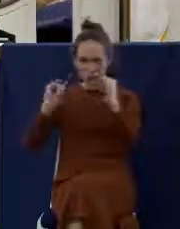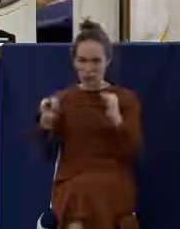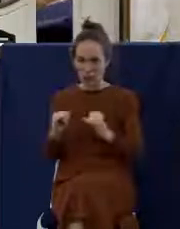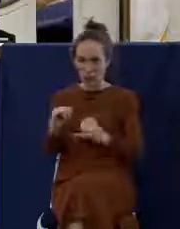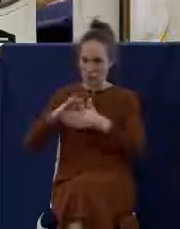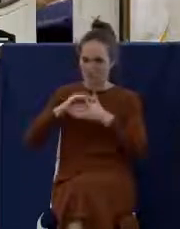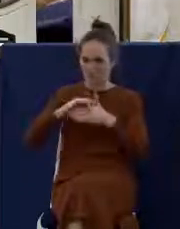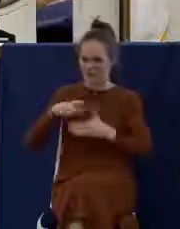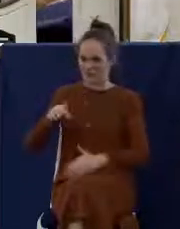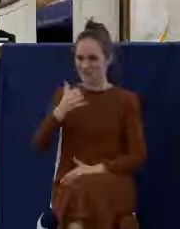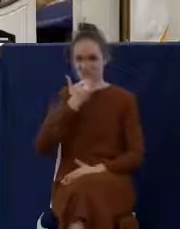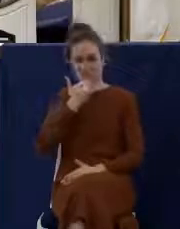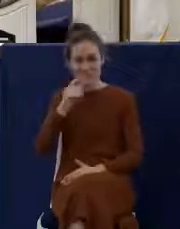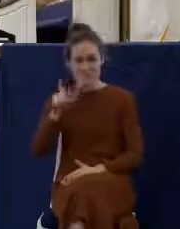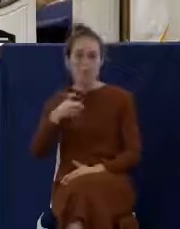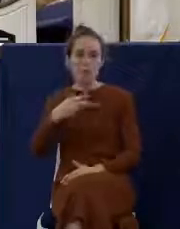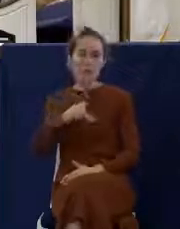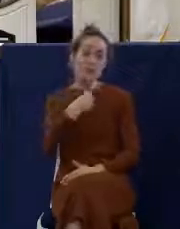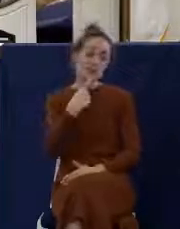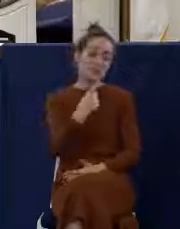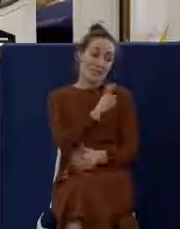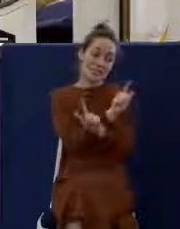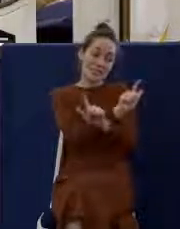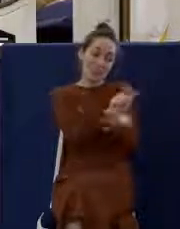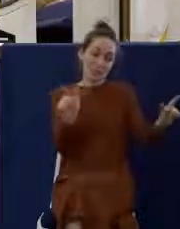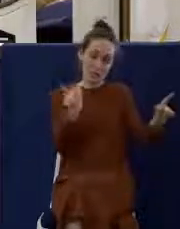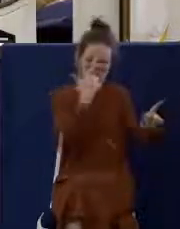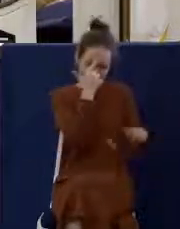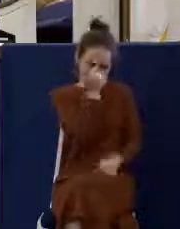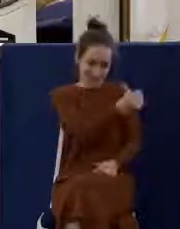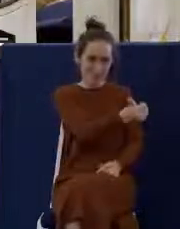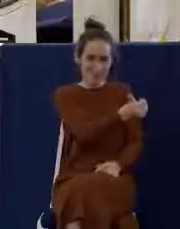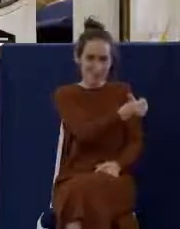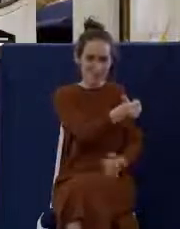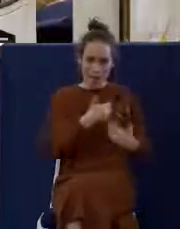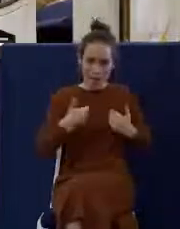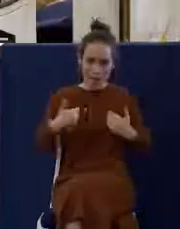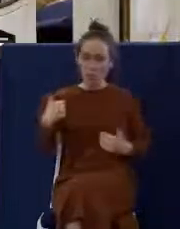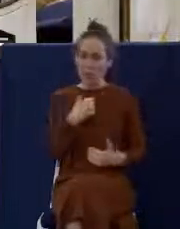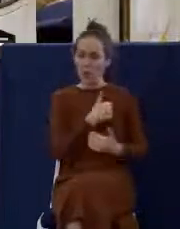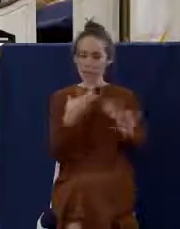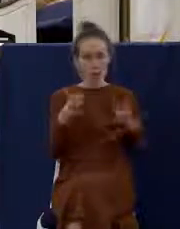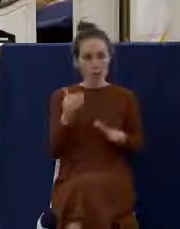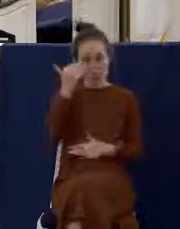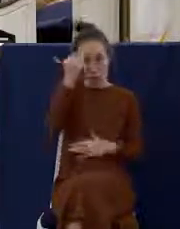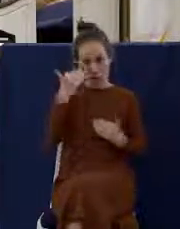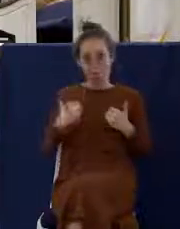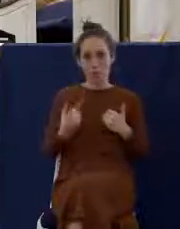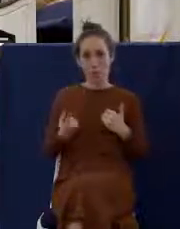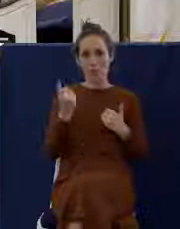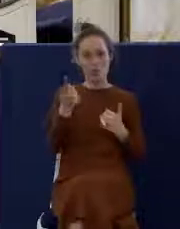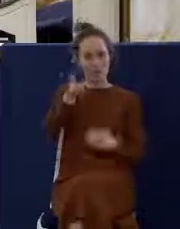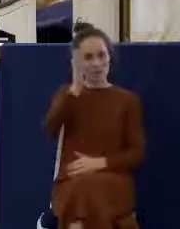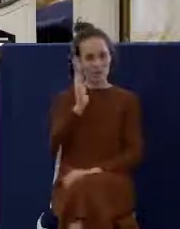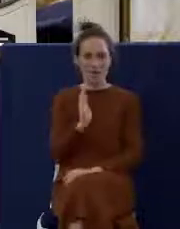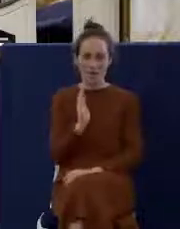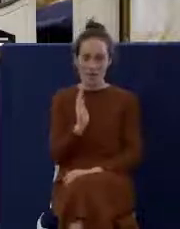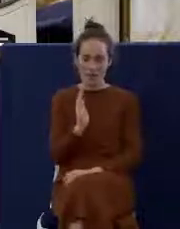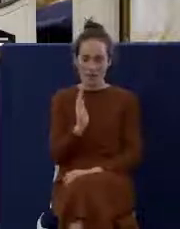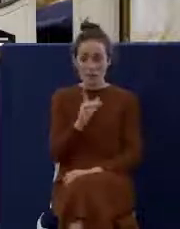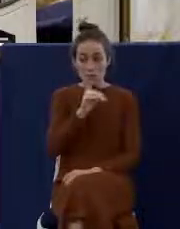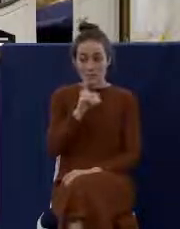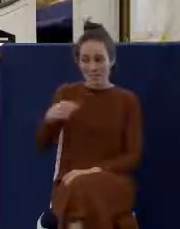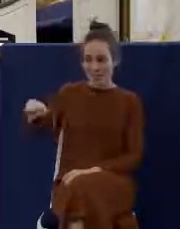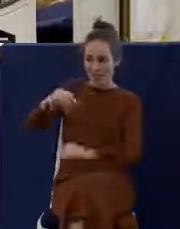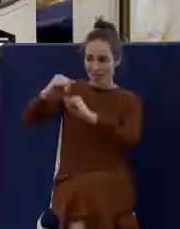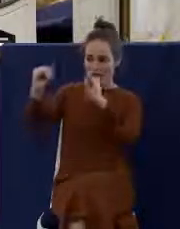And Paul writes and says, look, you have the liberty to do it. We know that there's really only one God and that these idols represent gods that really aren't